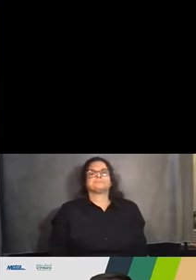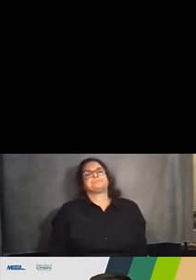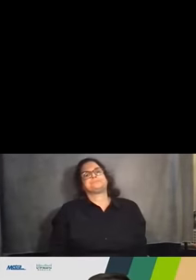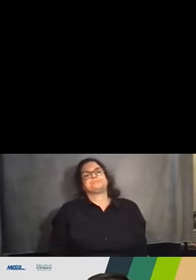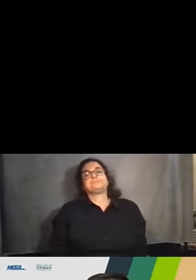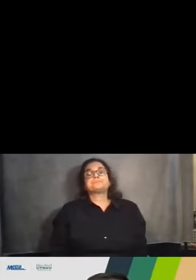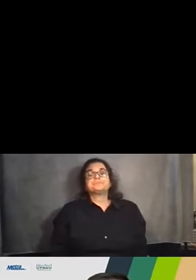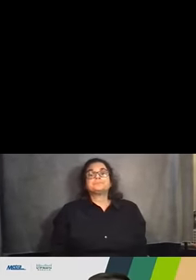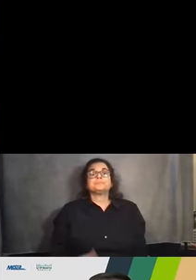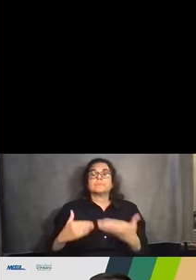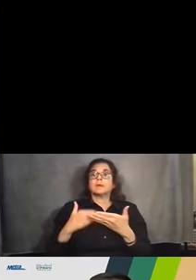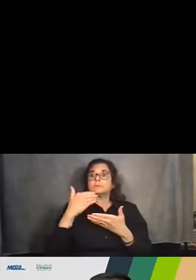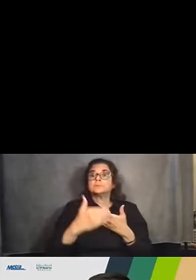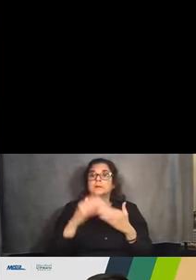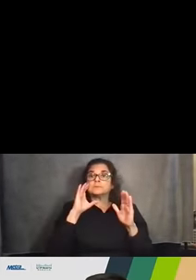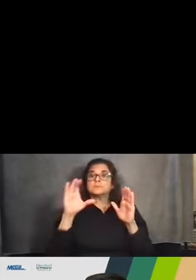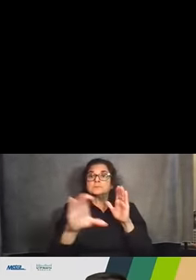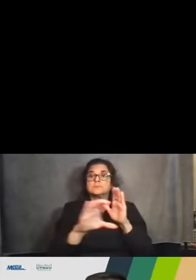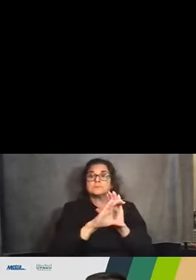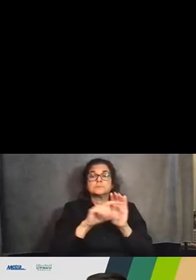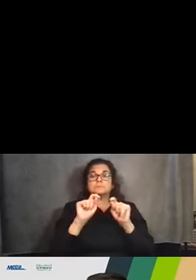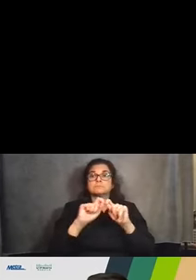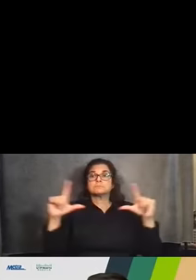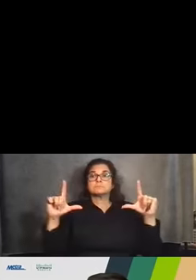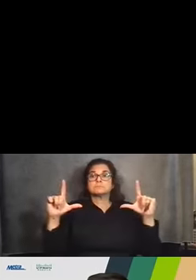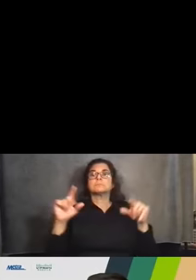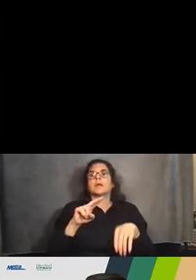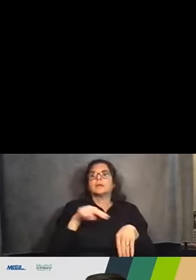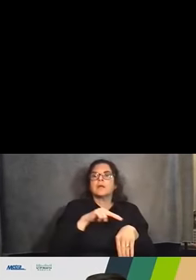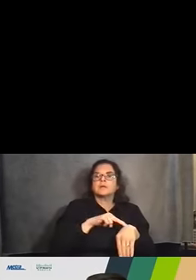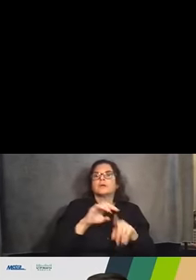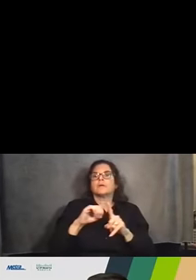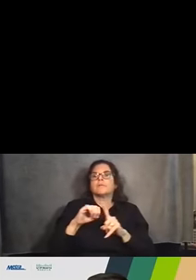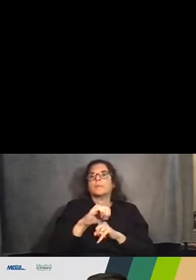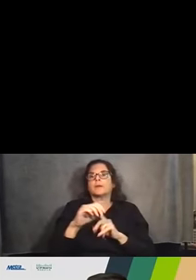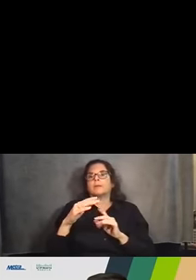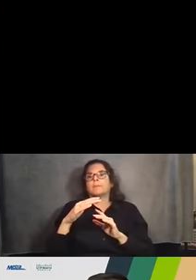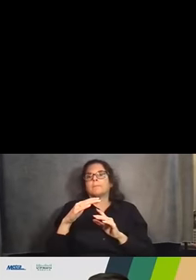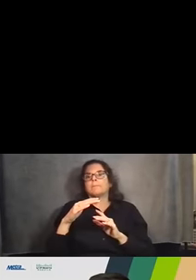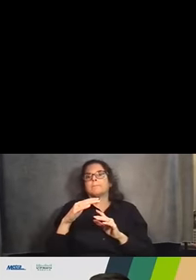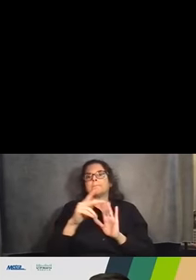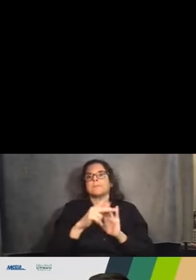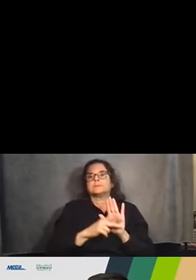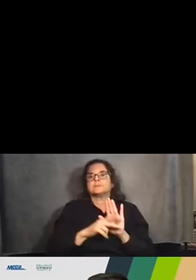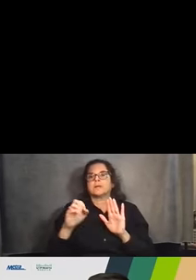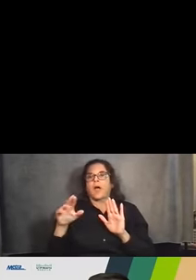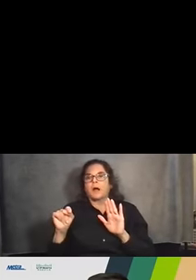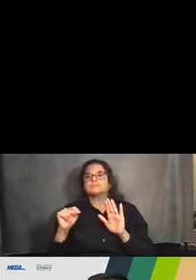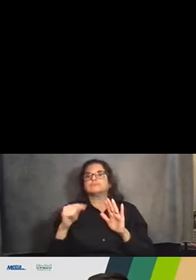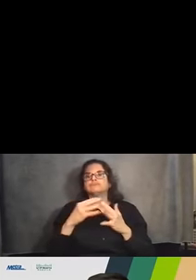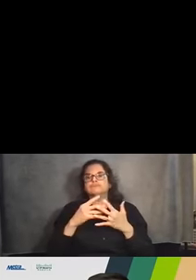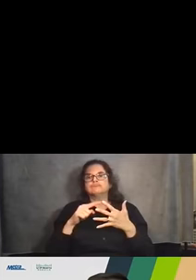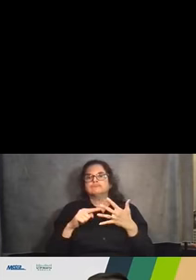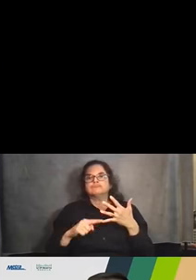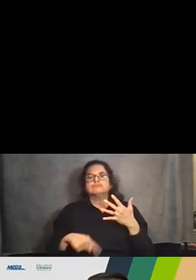This next slide talks a little bit about the National Environmental Policy Act, and what's included underneath it. It really encompasses a